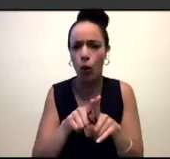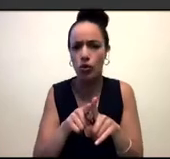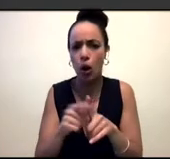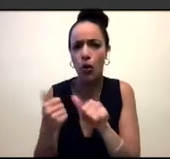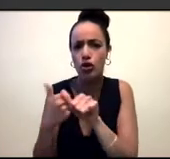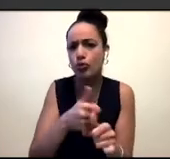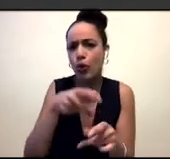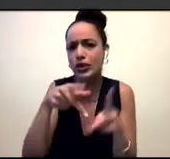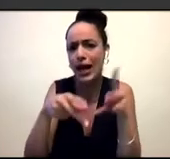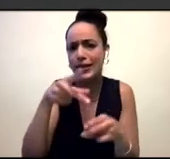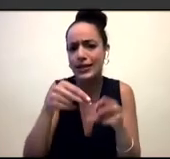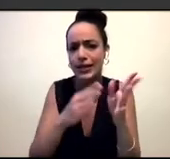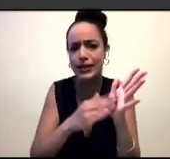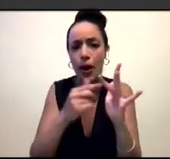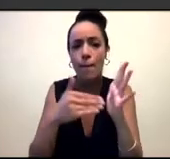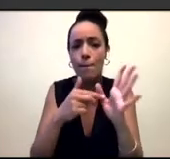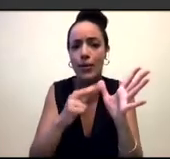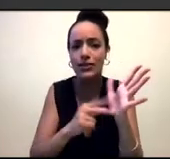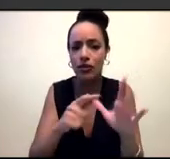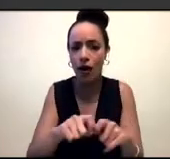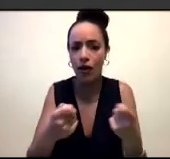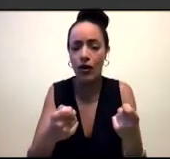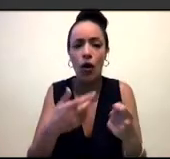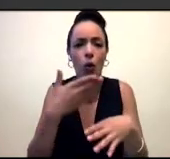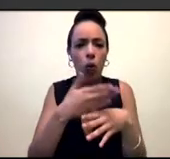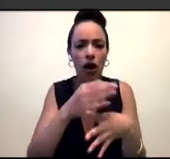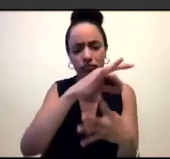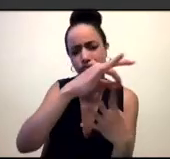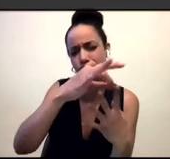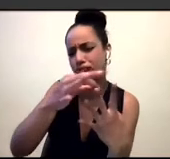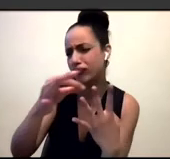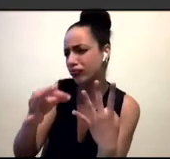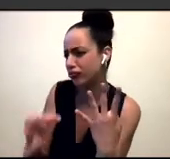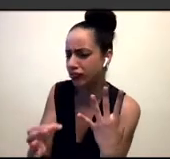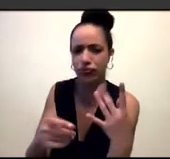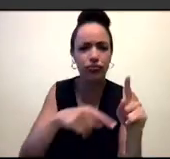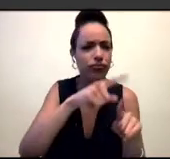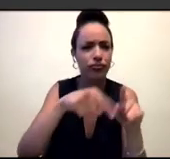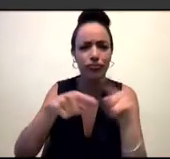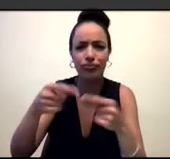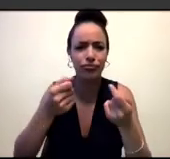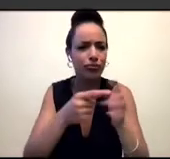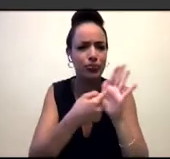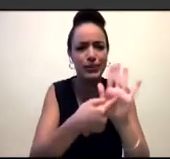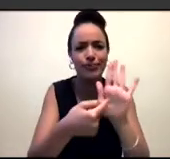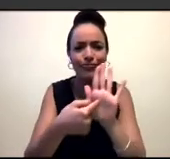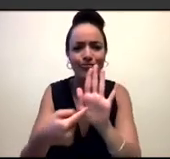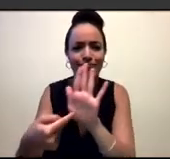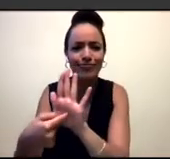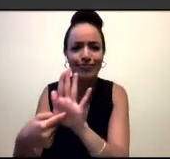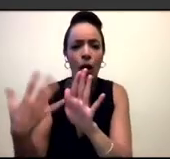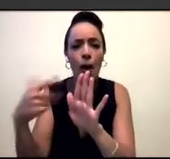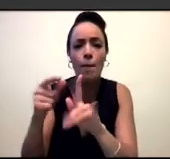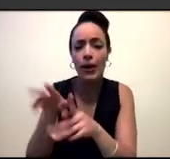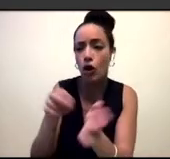His work has appeared in the Kink Anthology, Salon, the Paris Review and elsewhere, and has been nominated for the Pushcart Prize